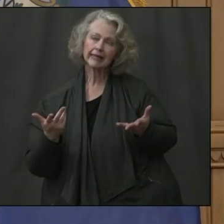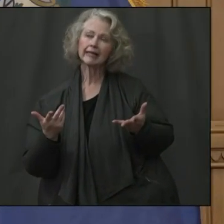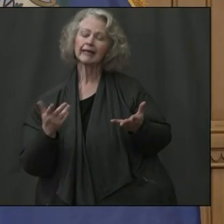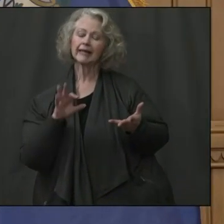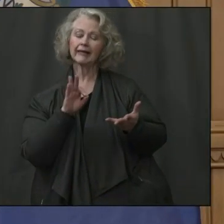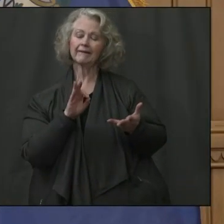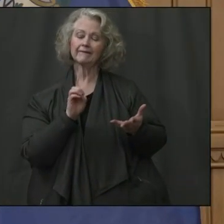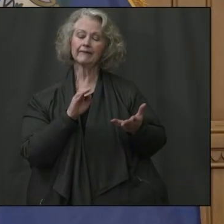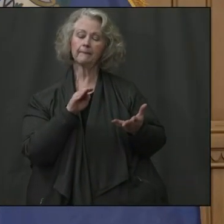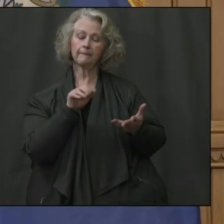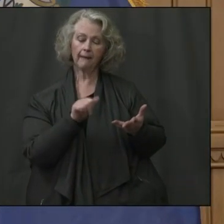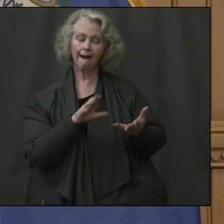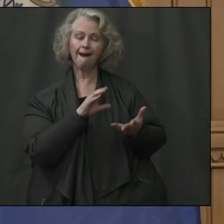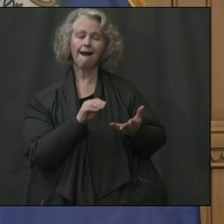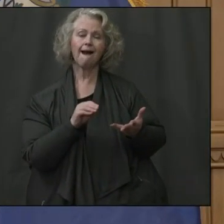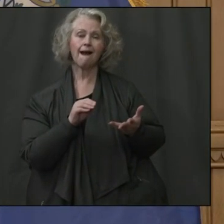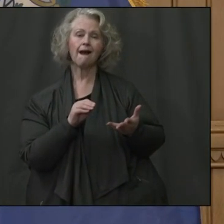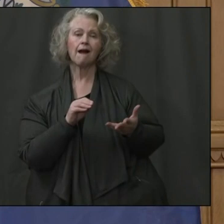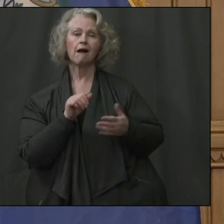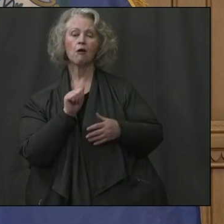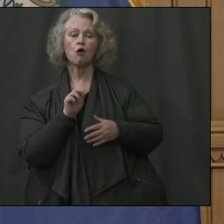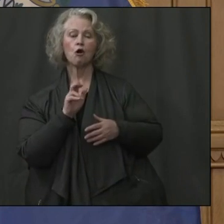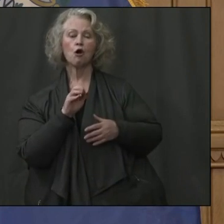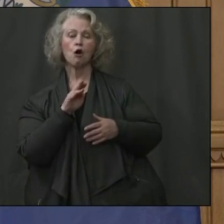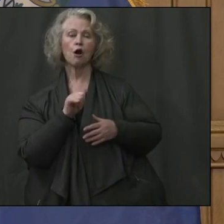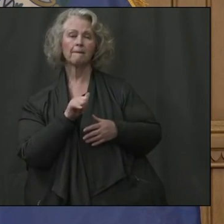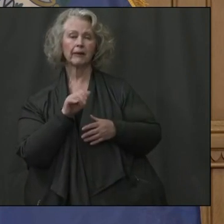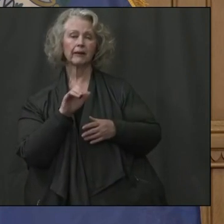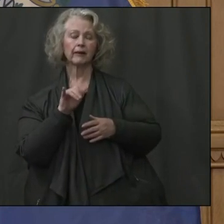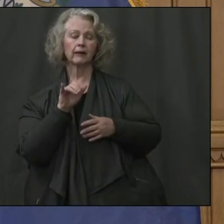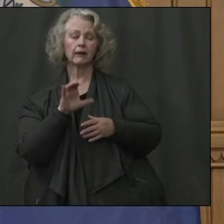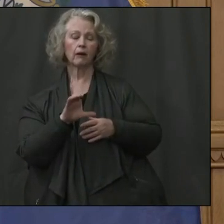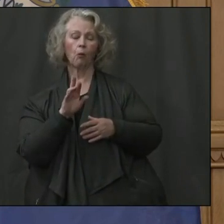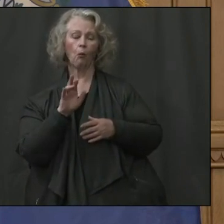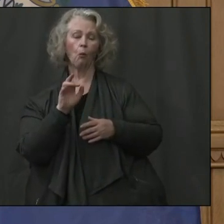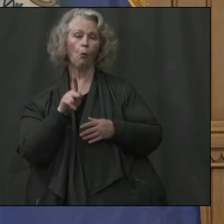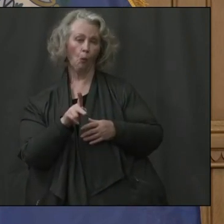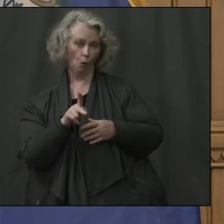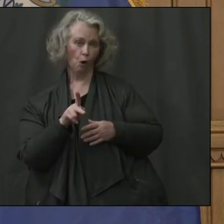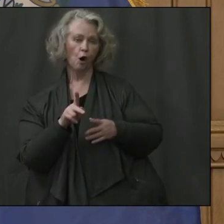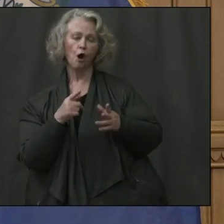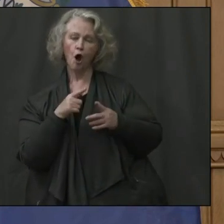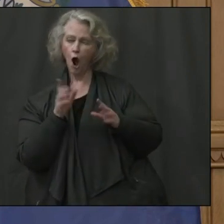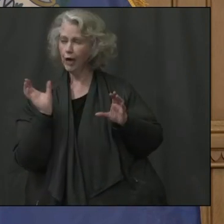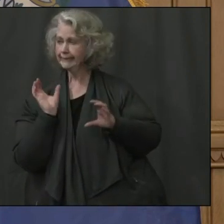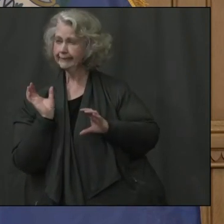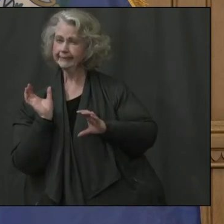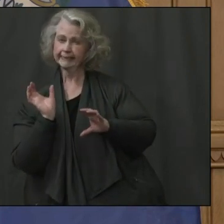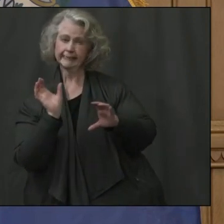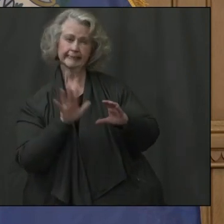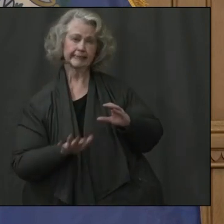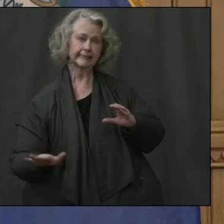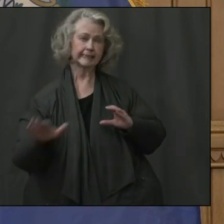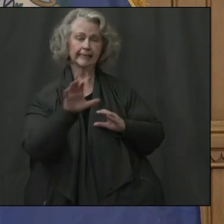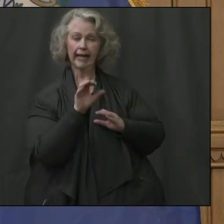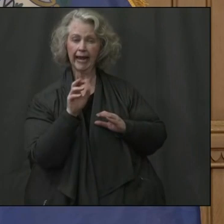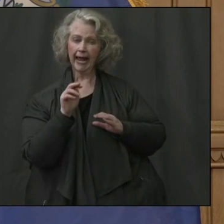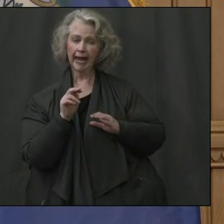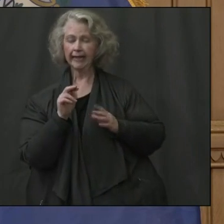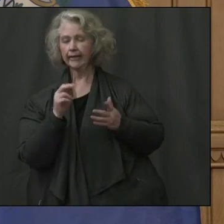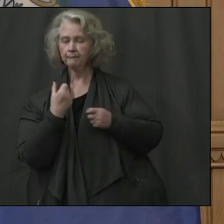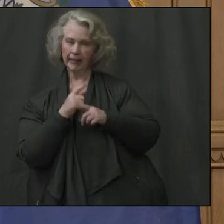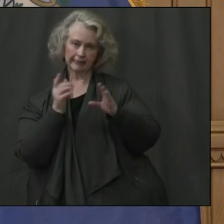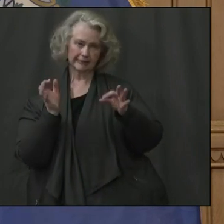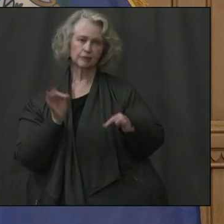FEMA and the Army Corps are scouring the state right now, finding additional facilities. We'll have more to be able to announce on that by next